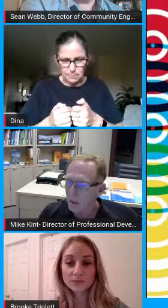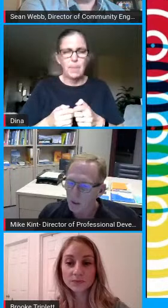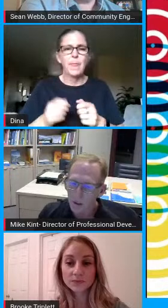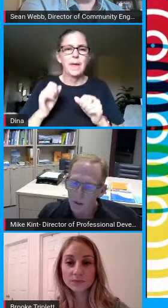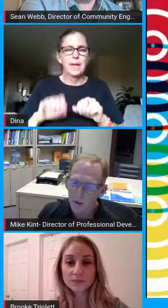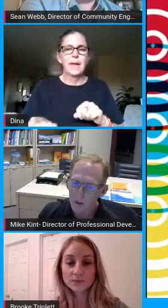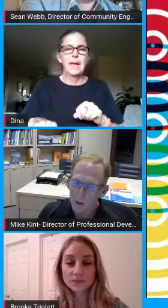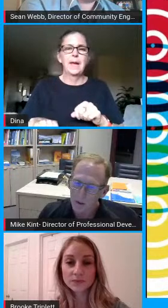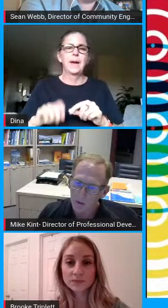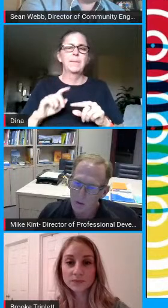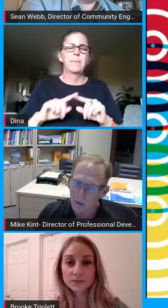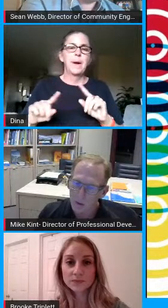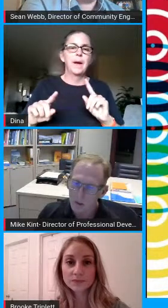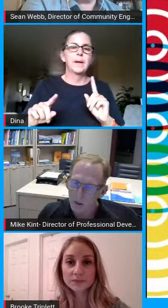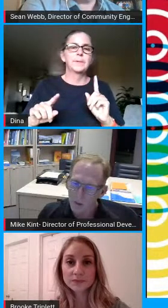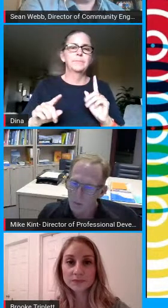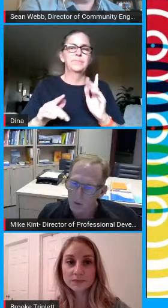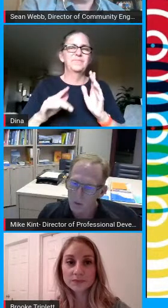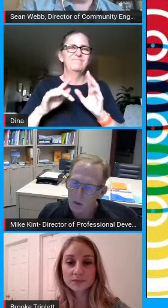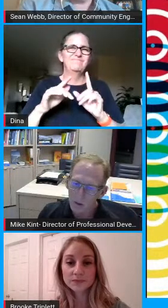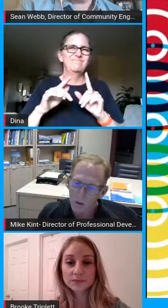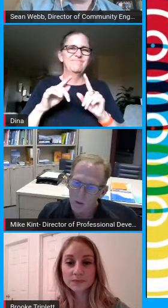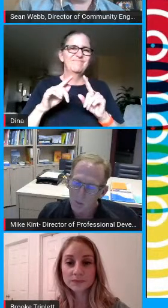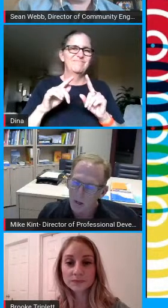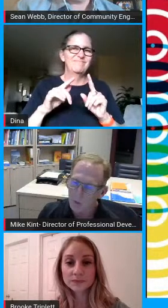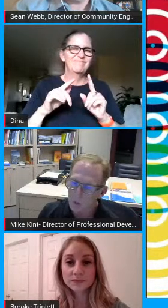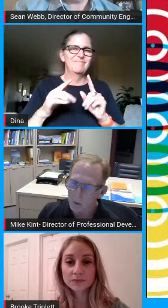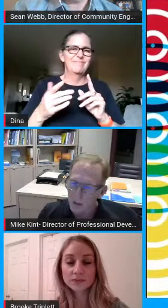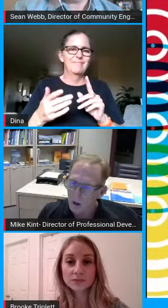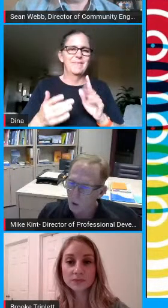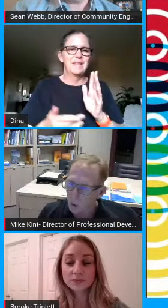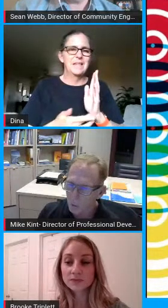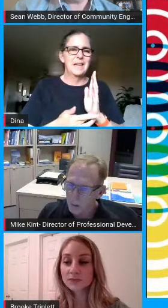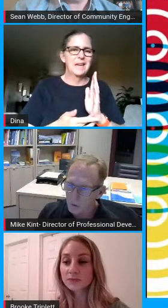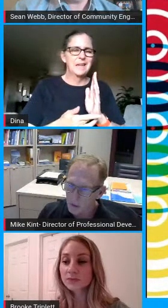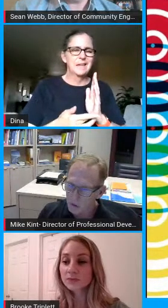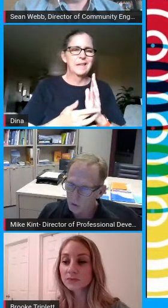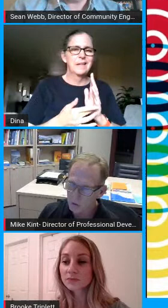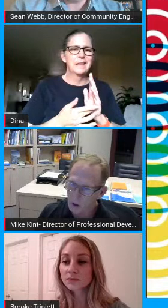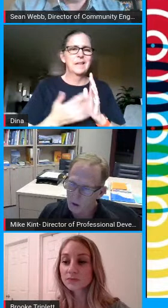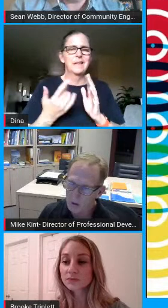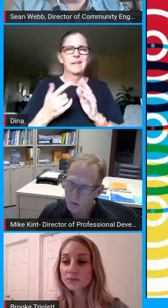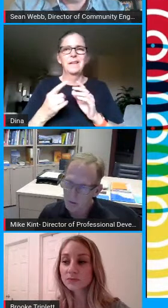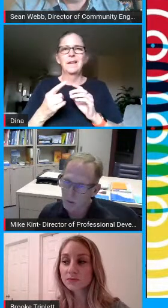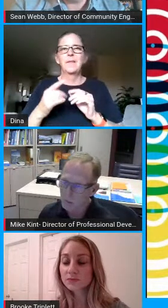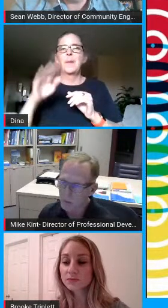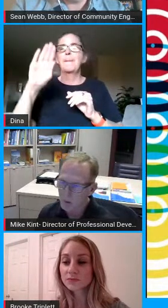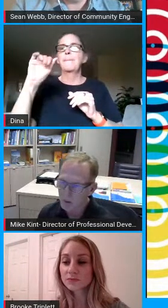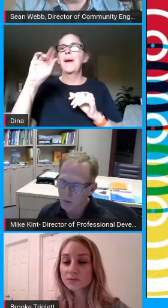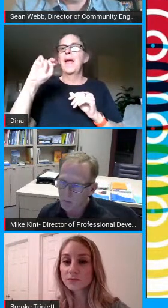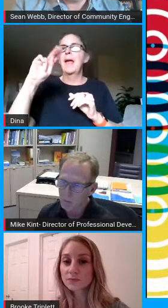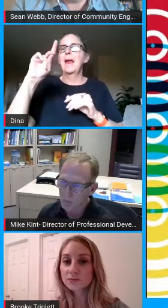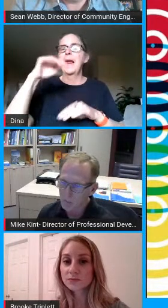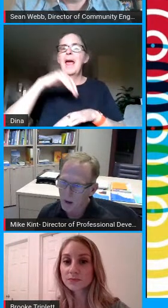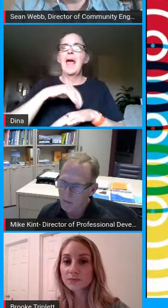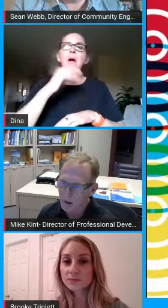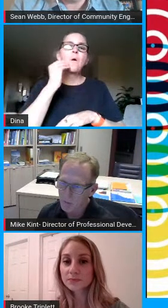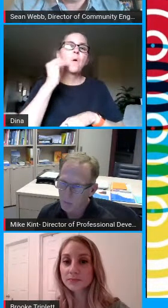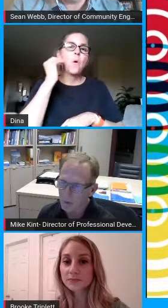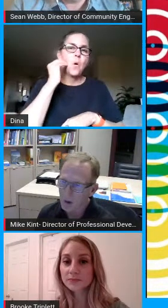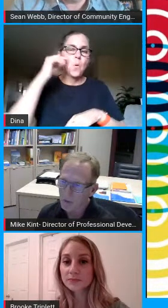typically the connectivity on the the bandwidth at home is actually stronger than the the